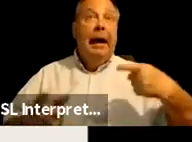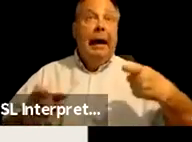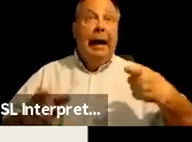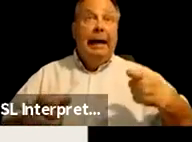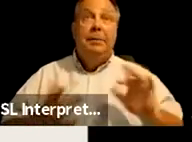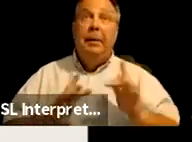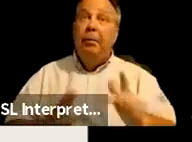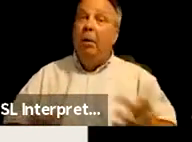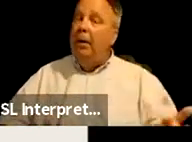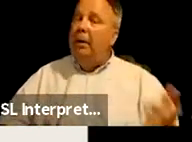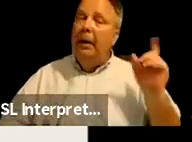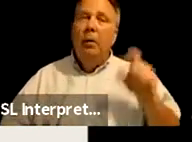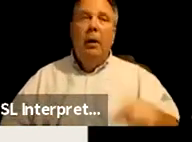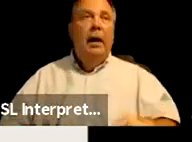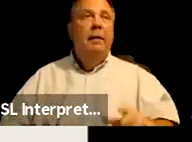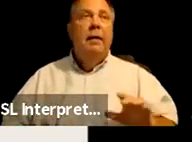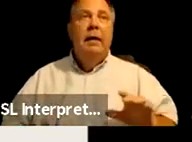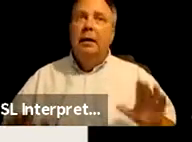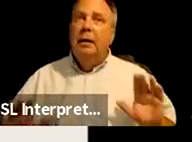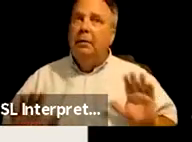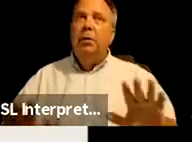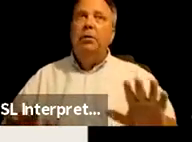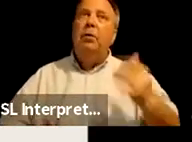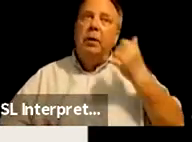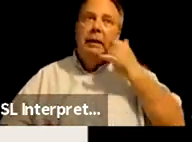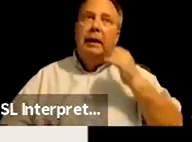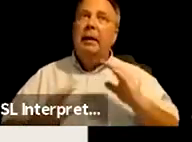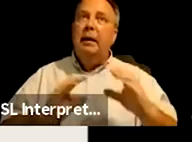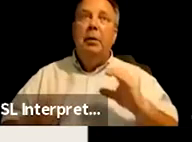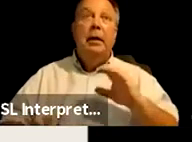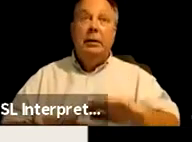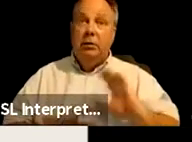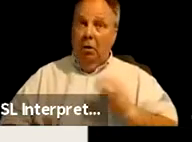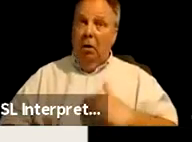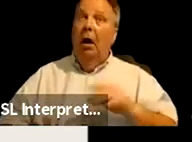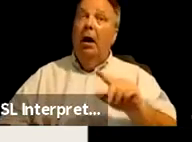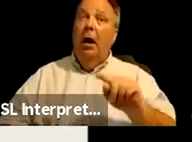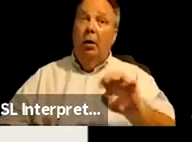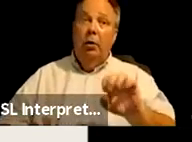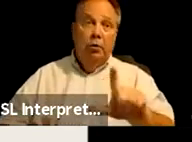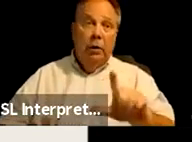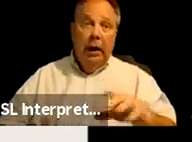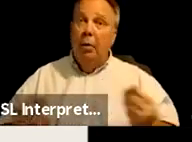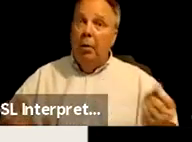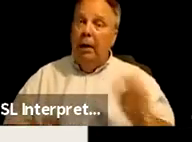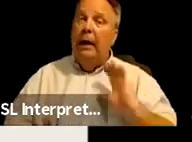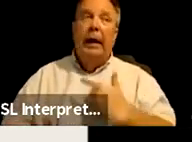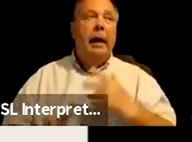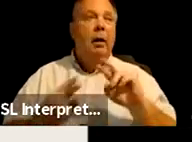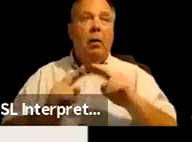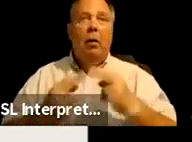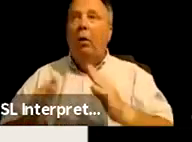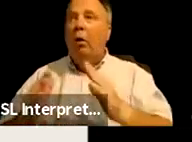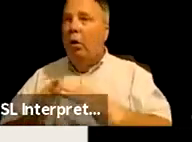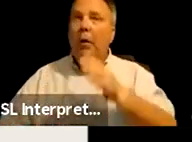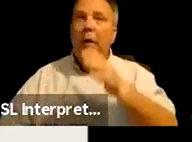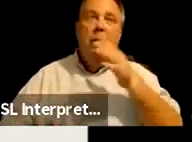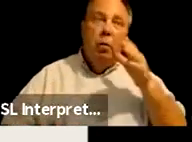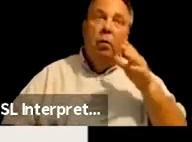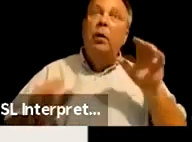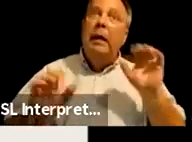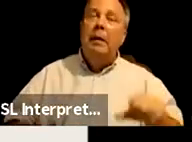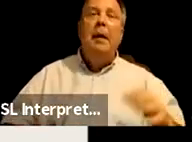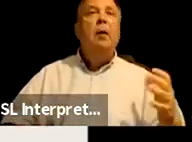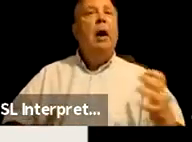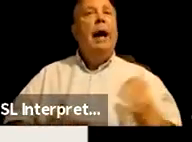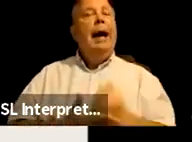We have to push for telecommunications on our tribal lands and for all of our relatives, urban and rural to be able to access